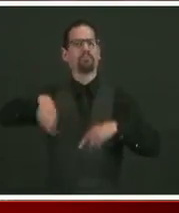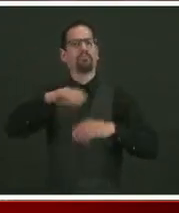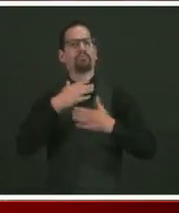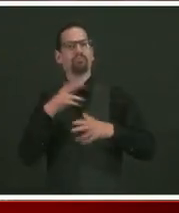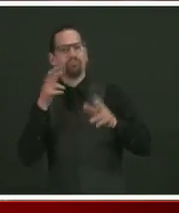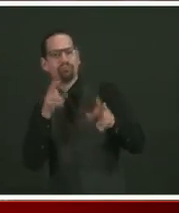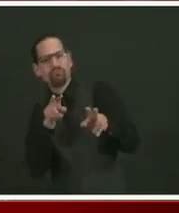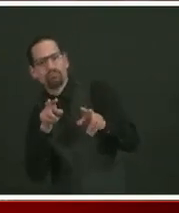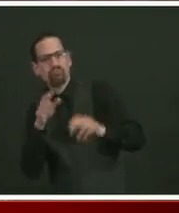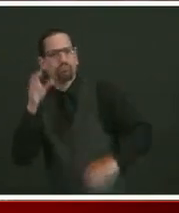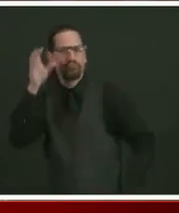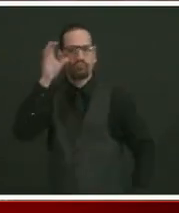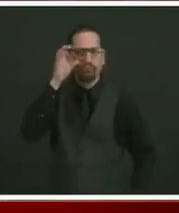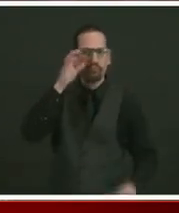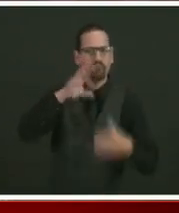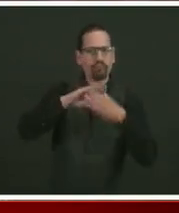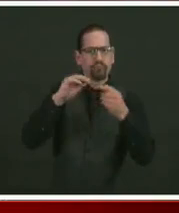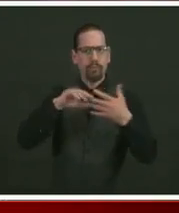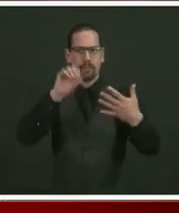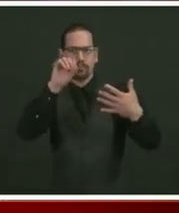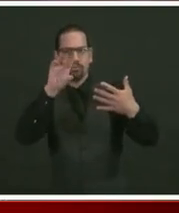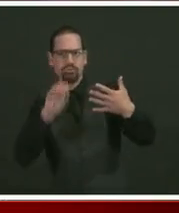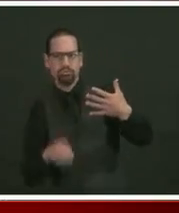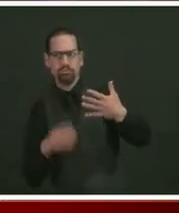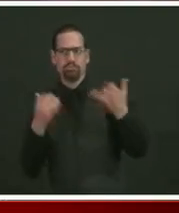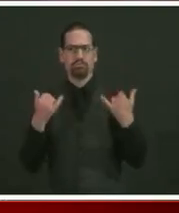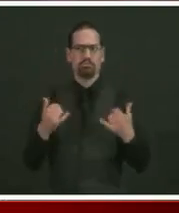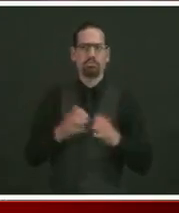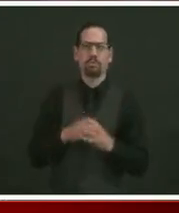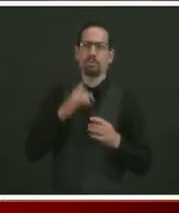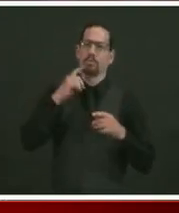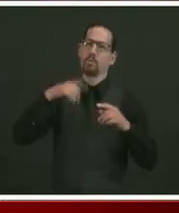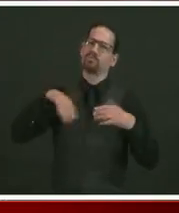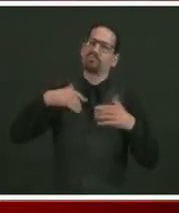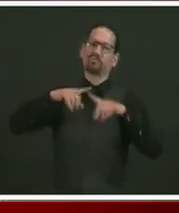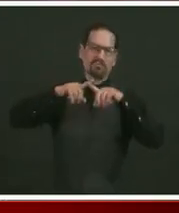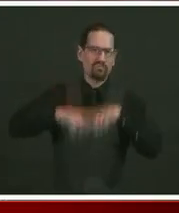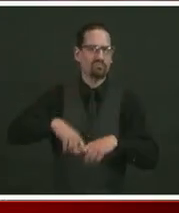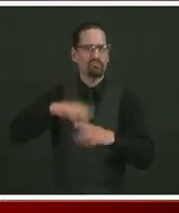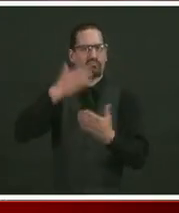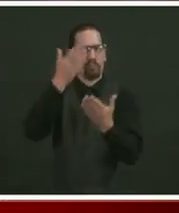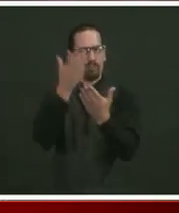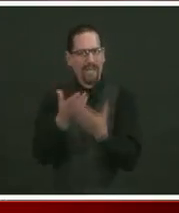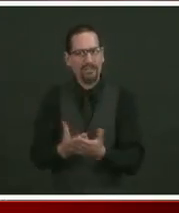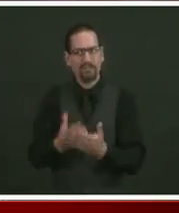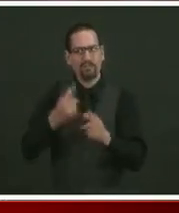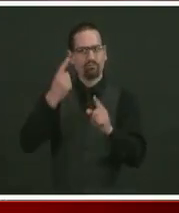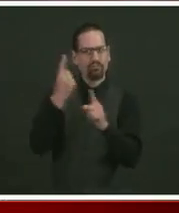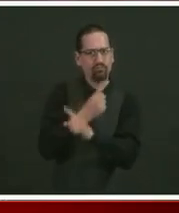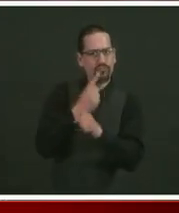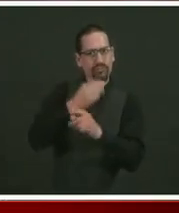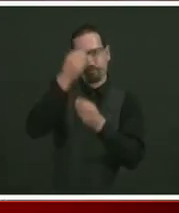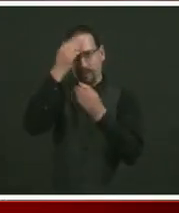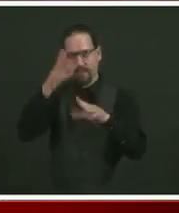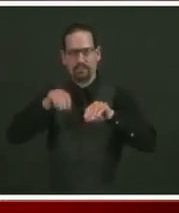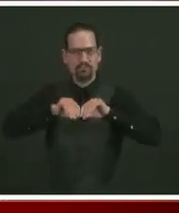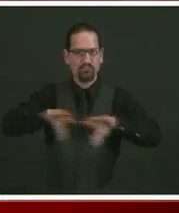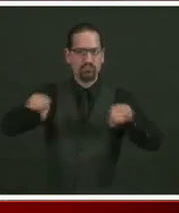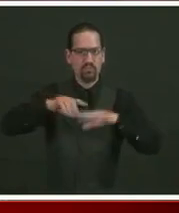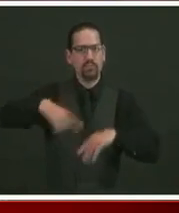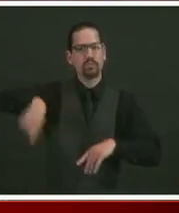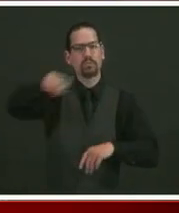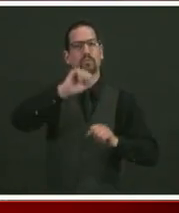they find the rhythm of these events to be helpful and calming. So I would encourage you to continue to tune in